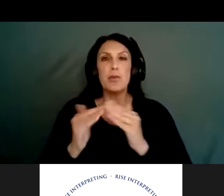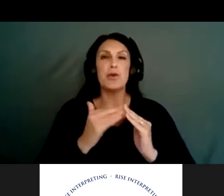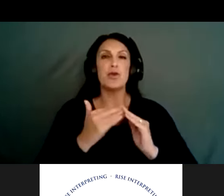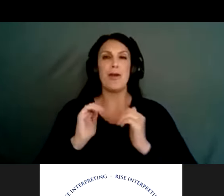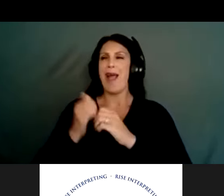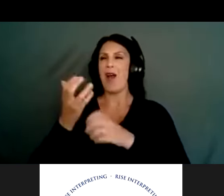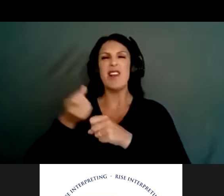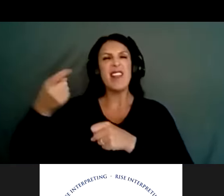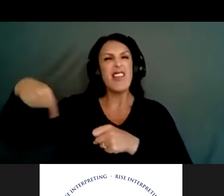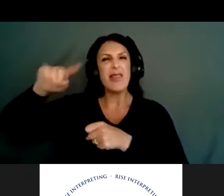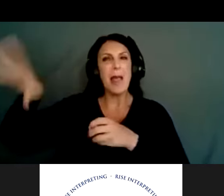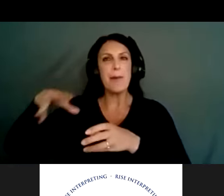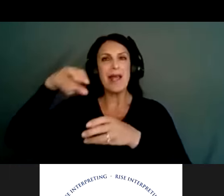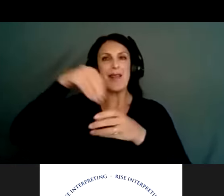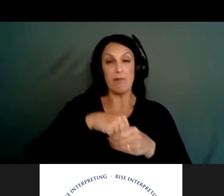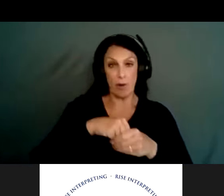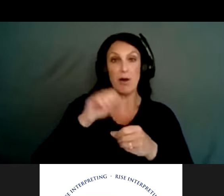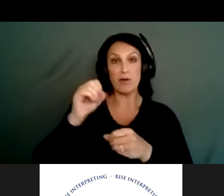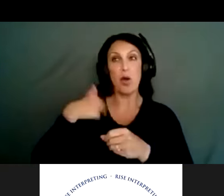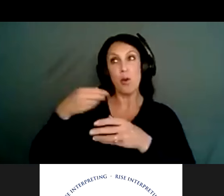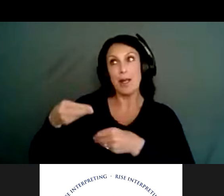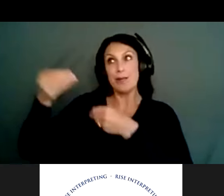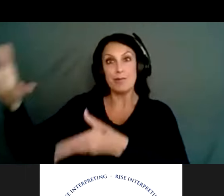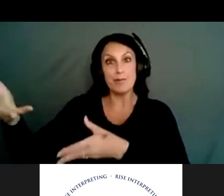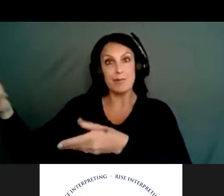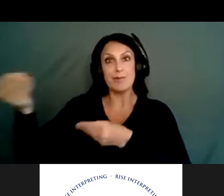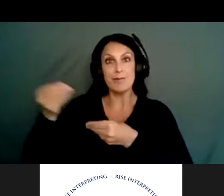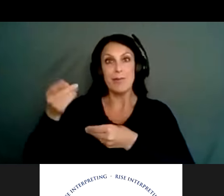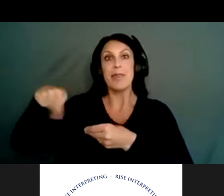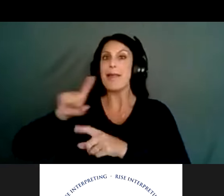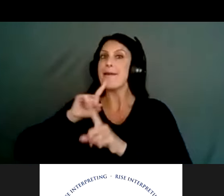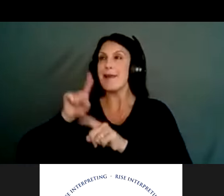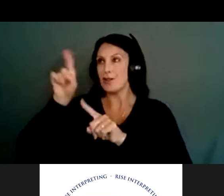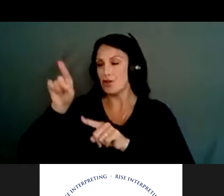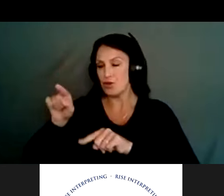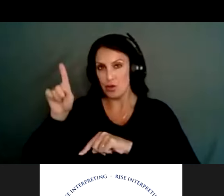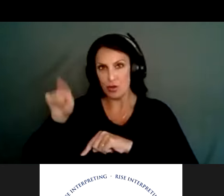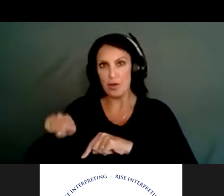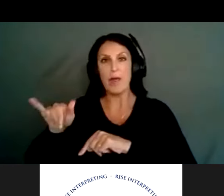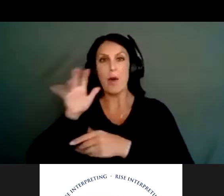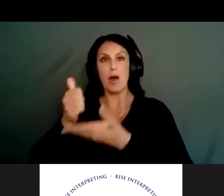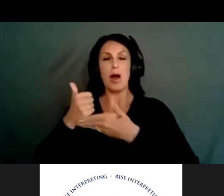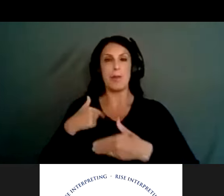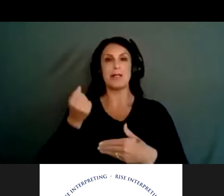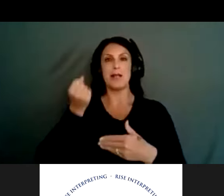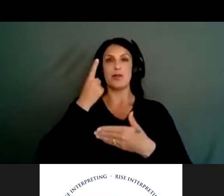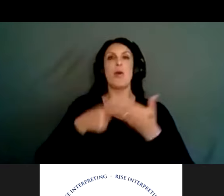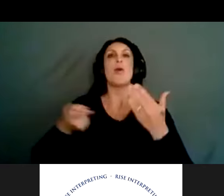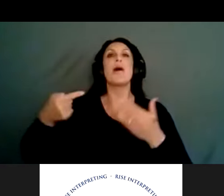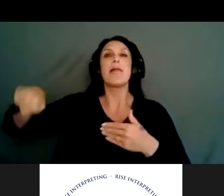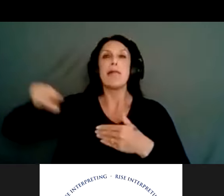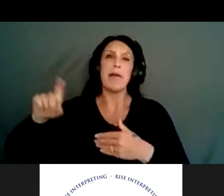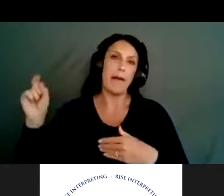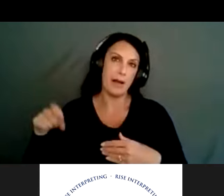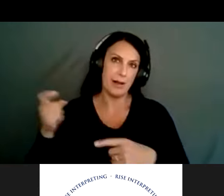um, I'm not sure if we have an example of that survey, but that will be going out. Um, Mary might have some